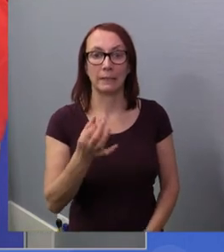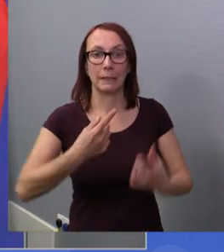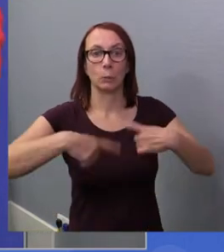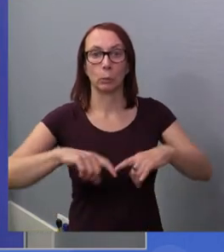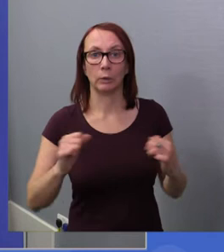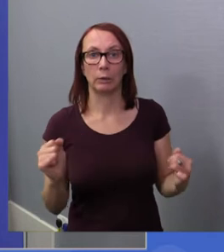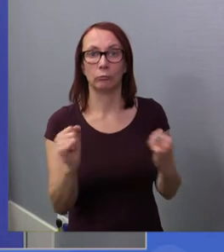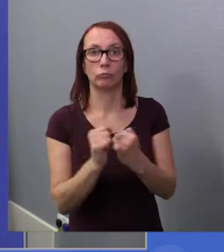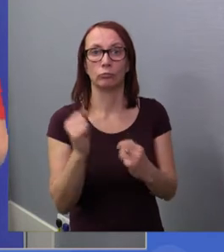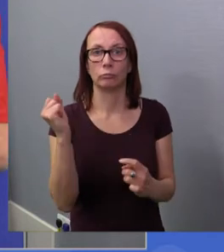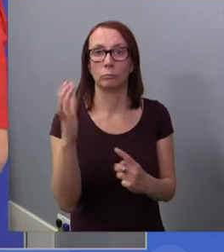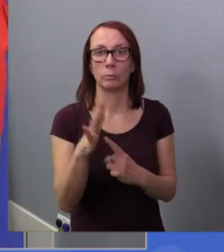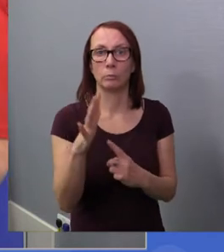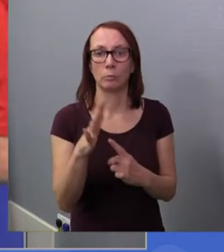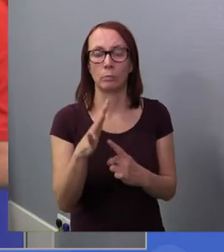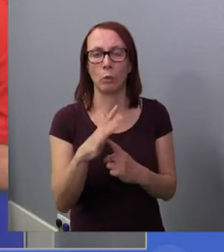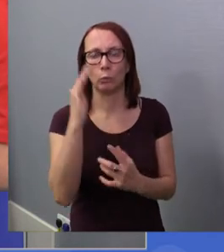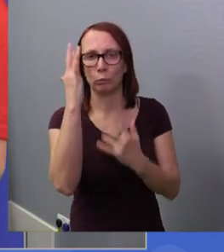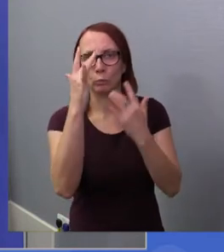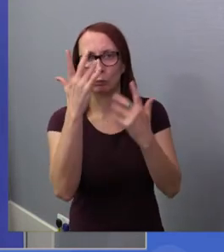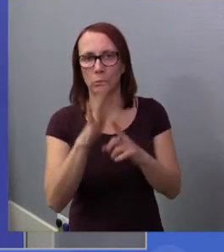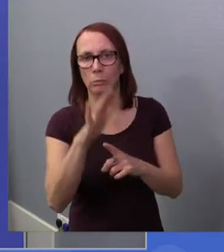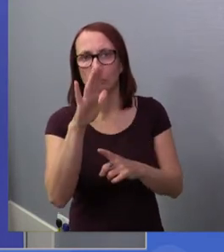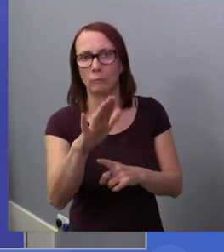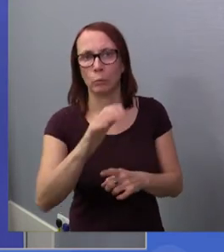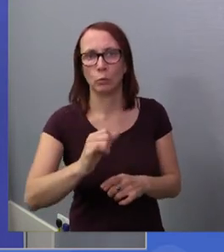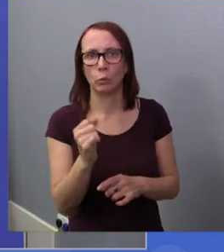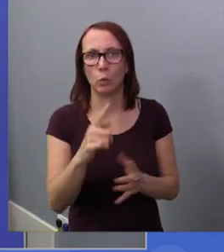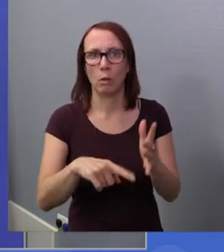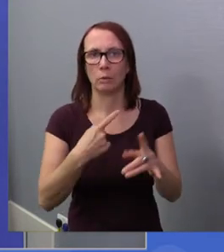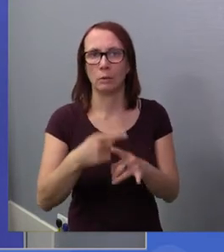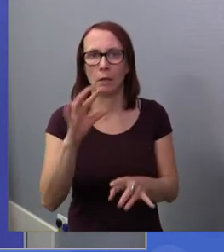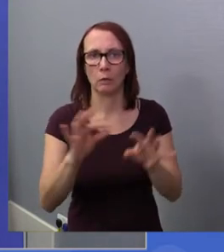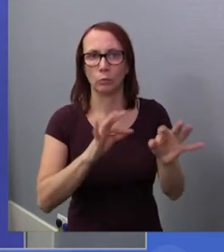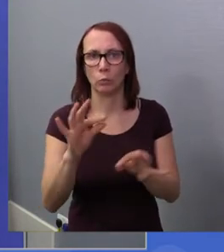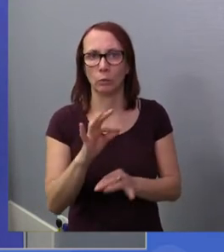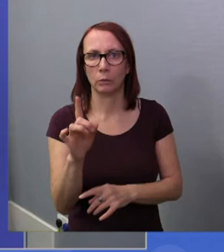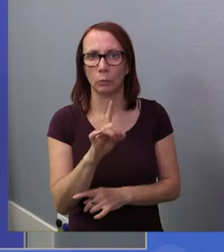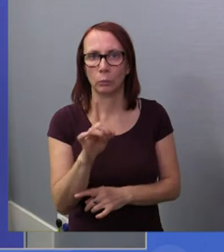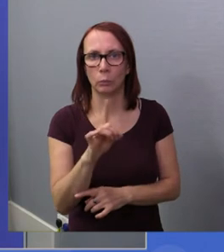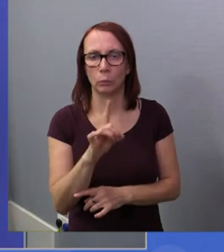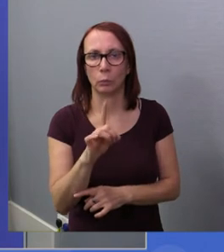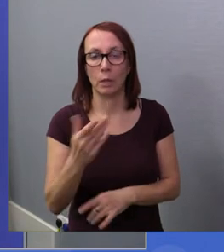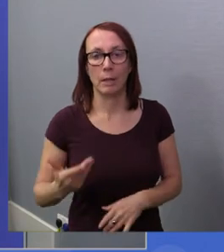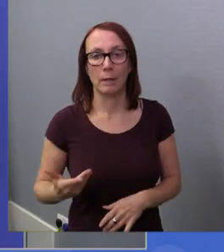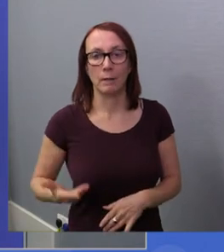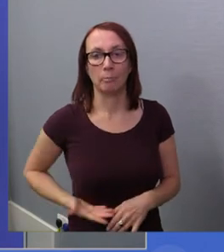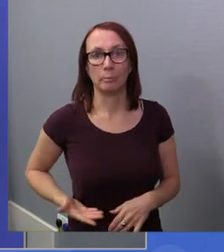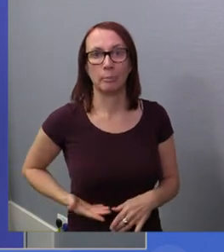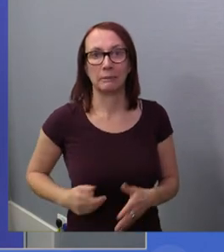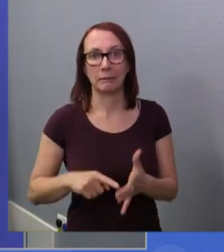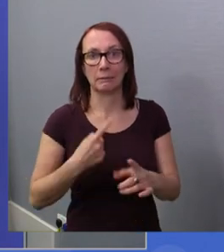to consider Scotland's finances and tax choices are, is that we would increase business tax